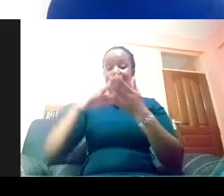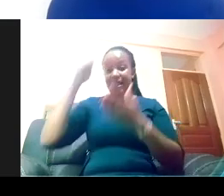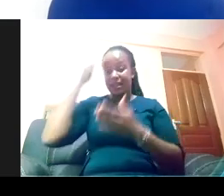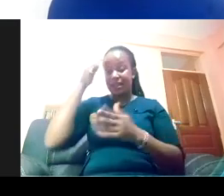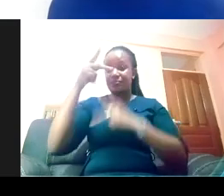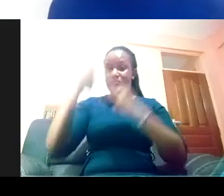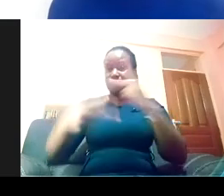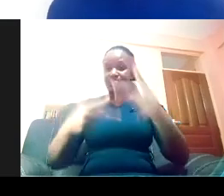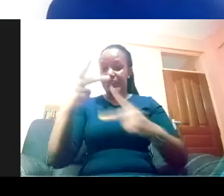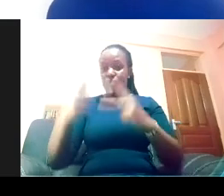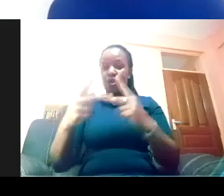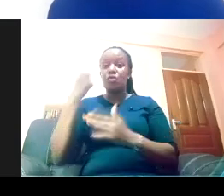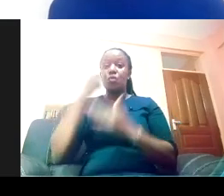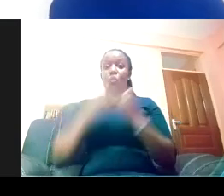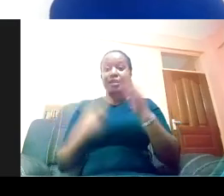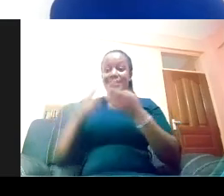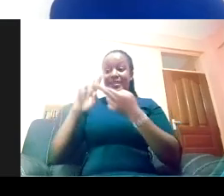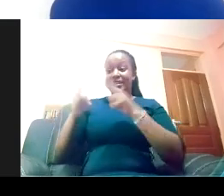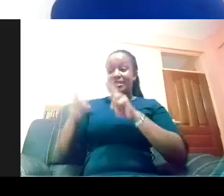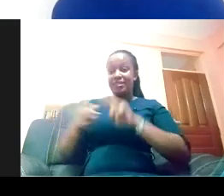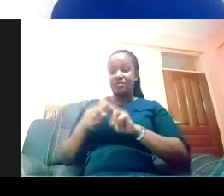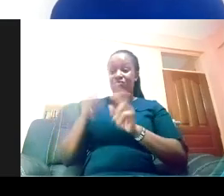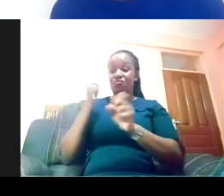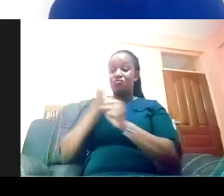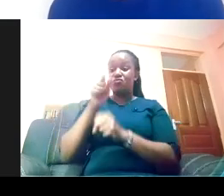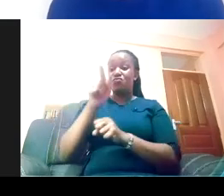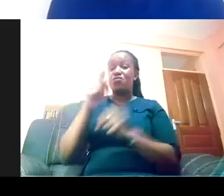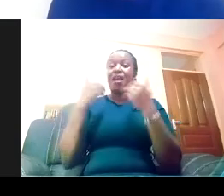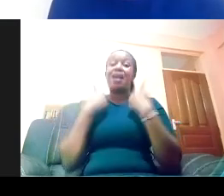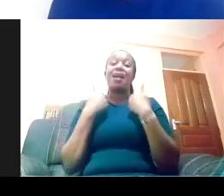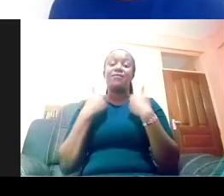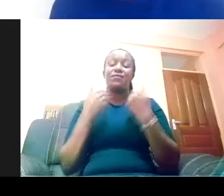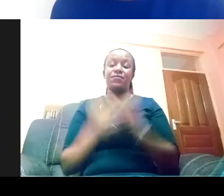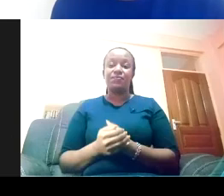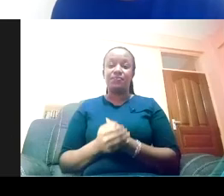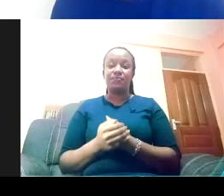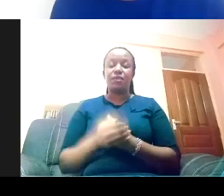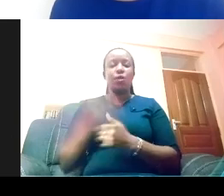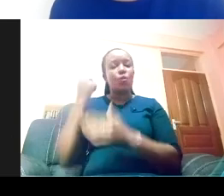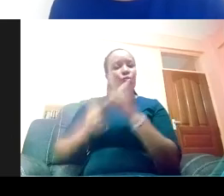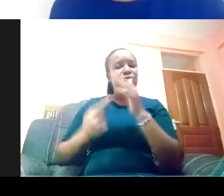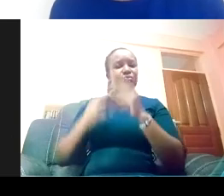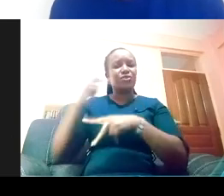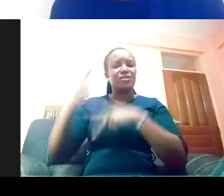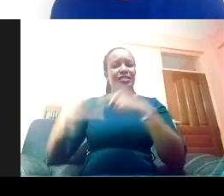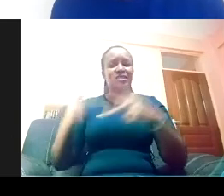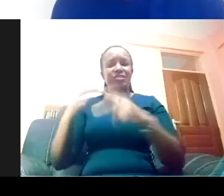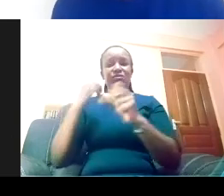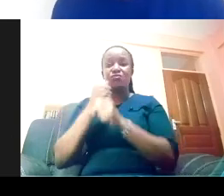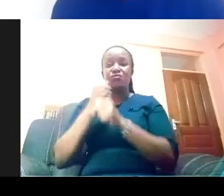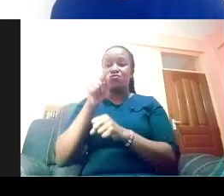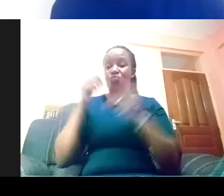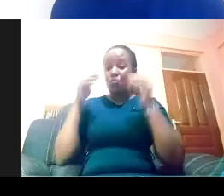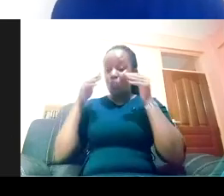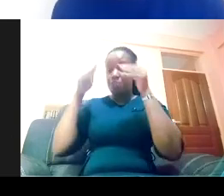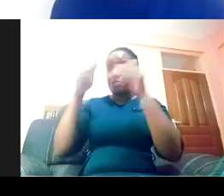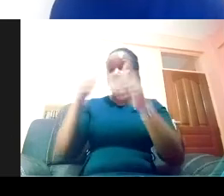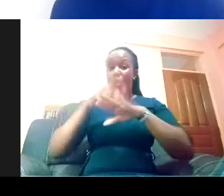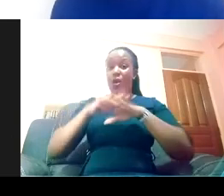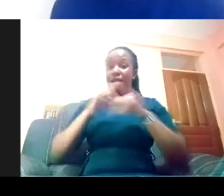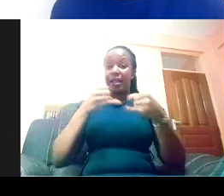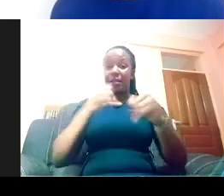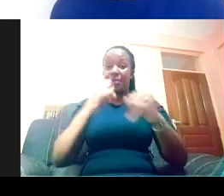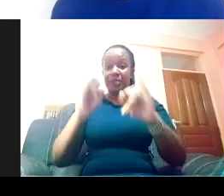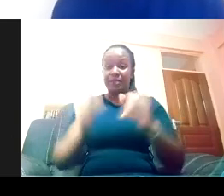what relationships do I commit to forming? What processes do I commit to implementing? And what